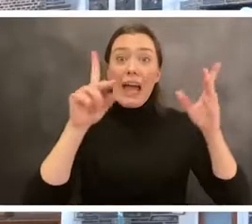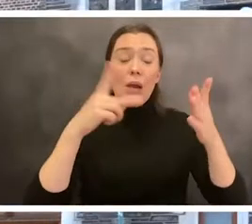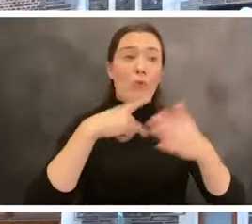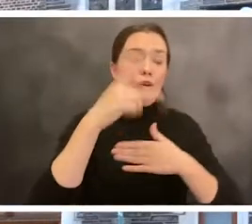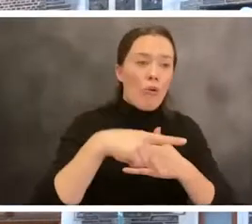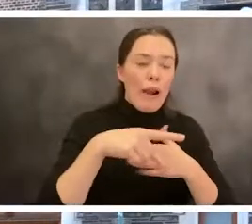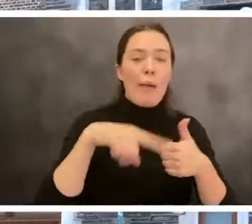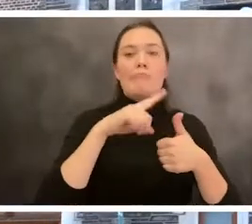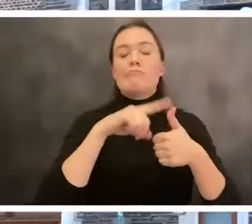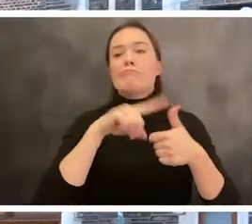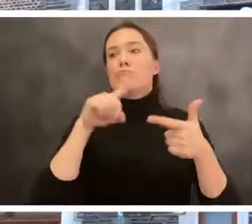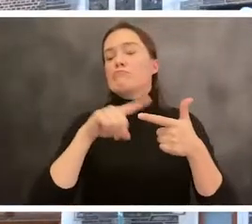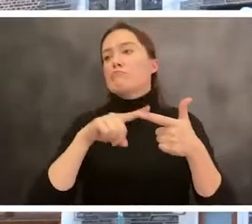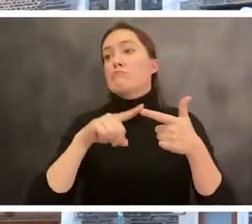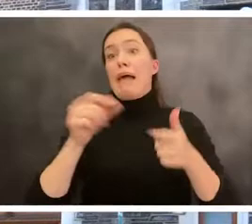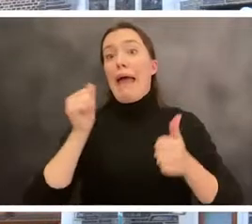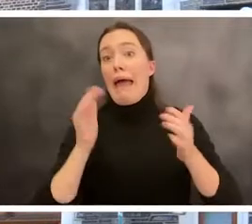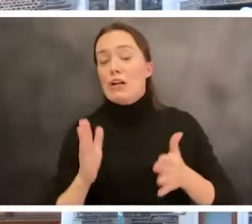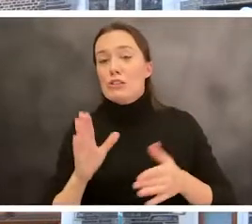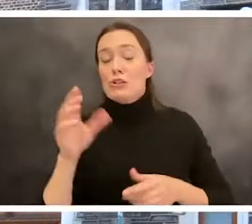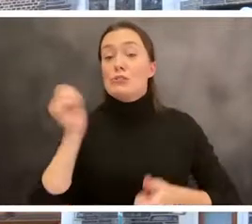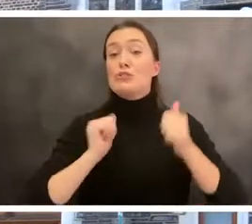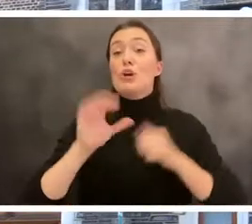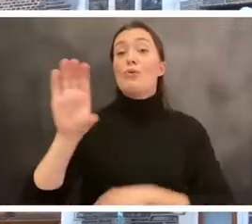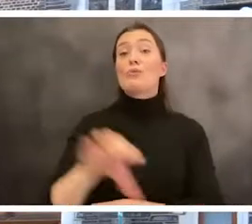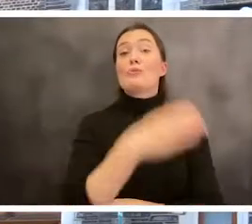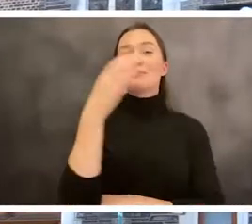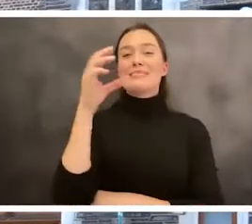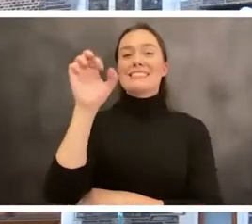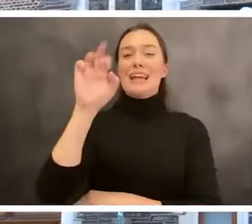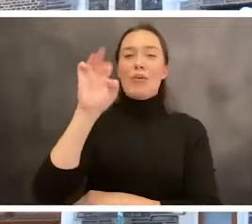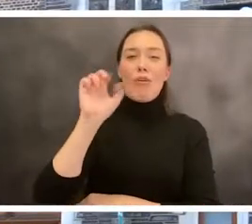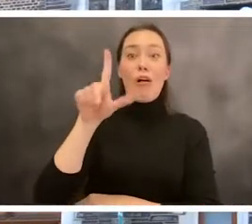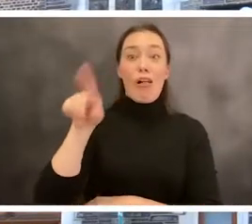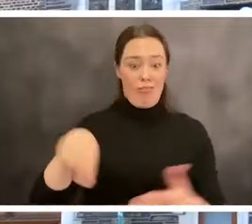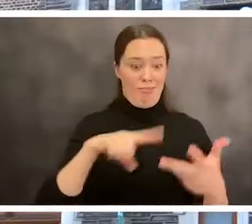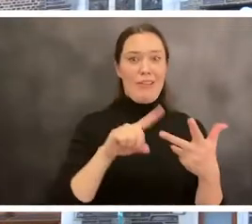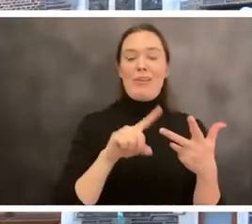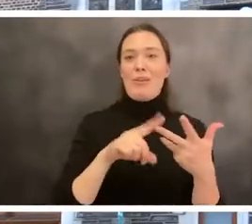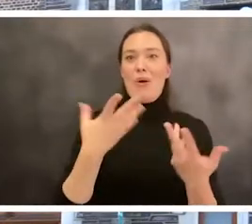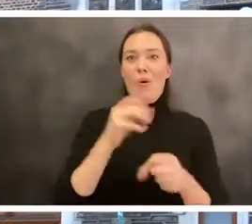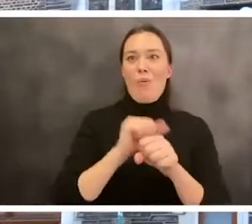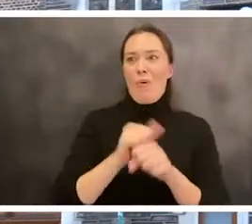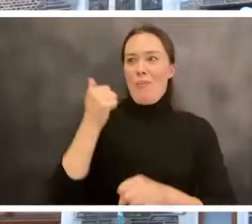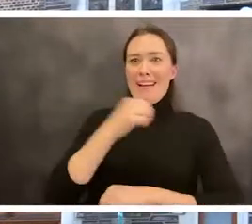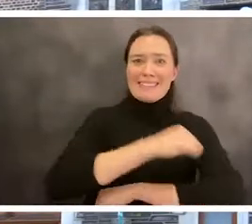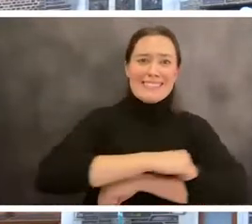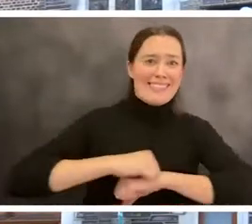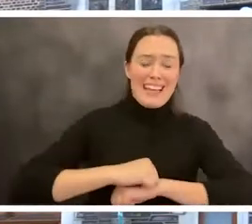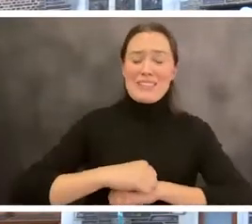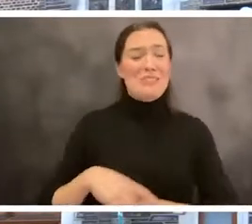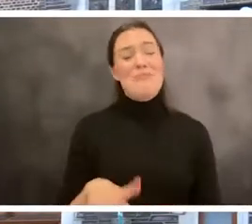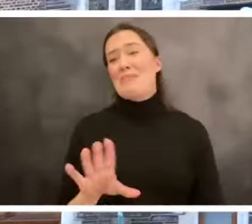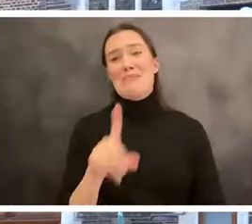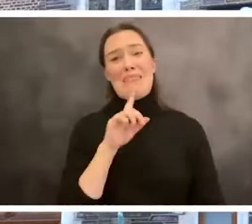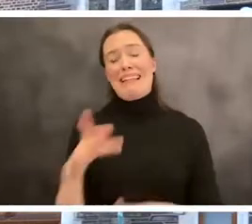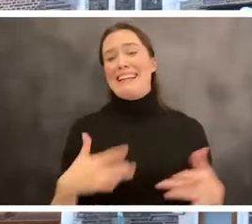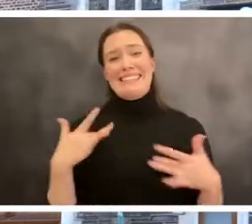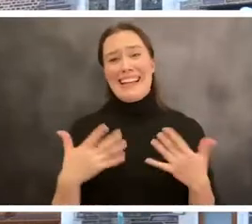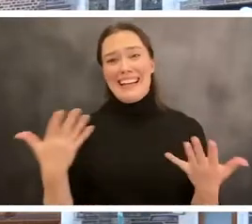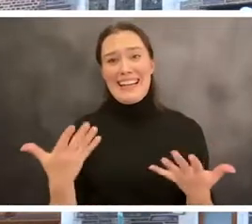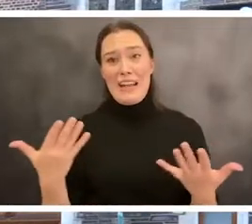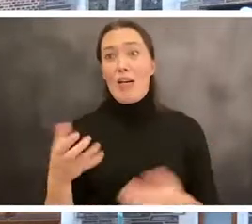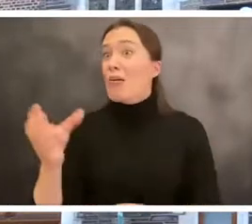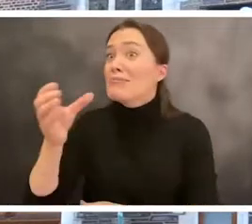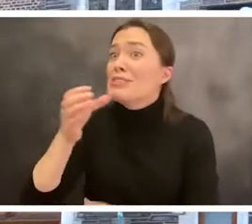Christmas Carol as an actor and has worked backstage. He's a member of the Princeton community and we're so glad to have you with us today. So